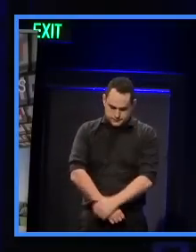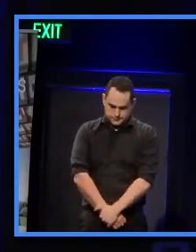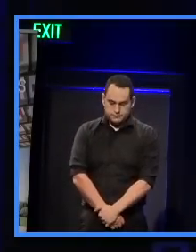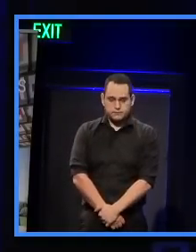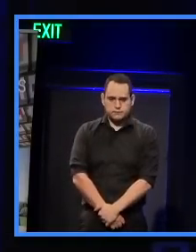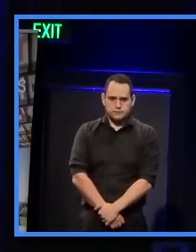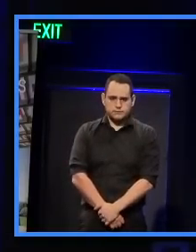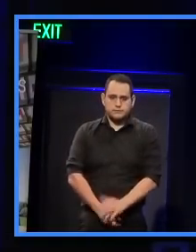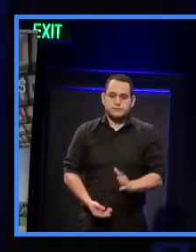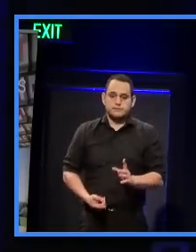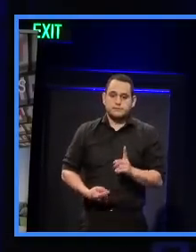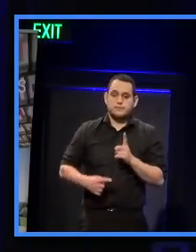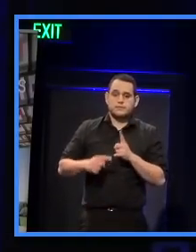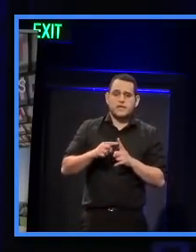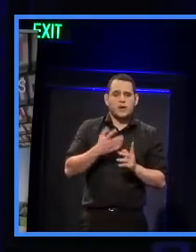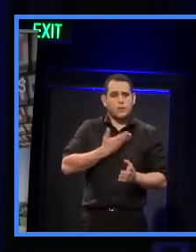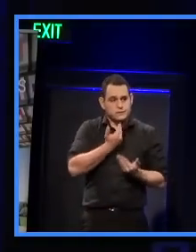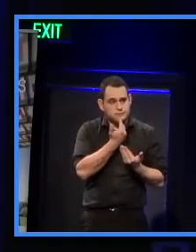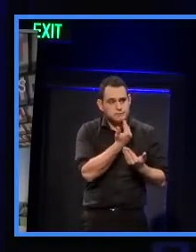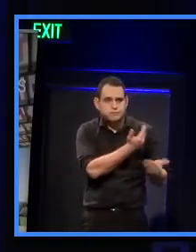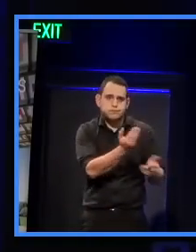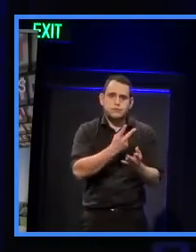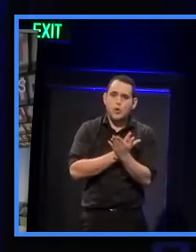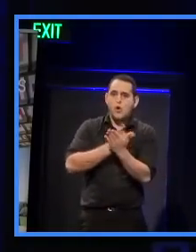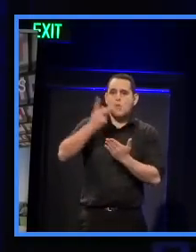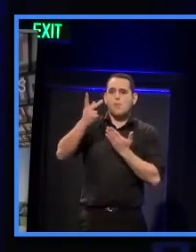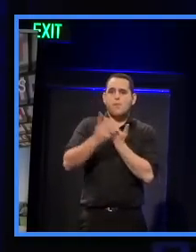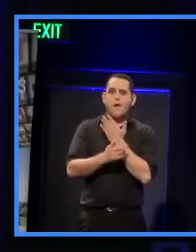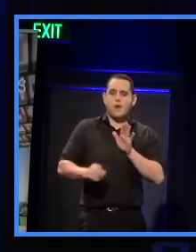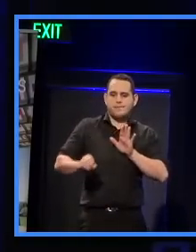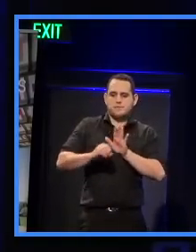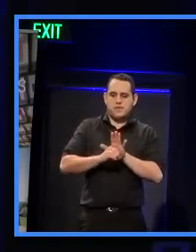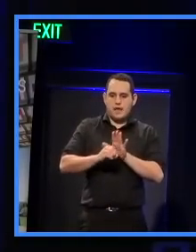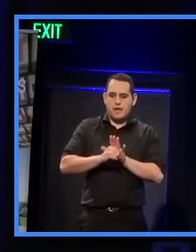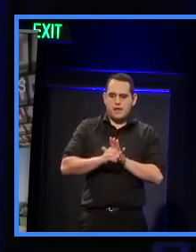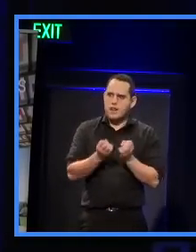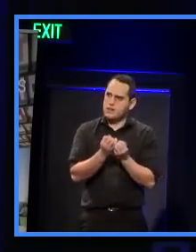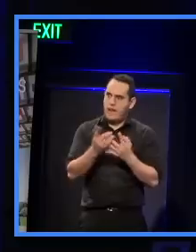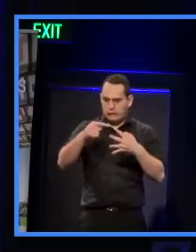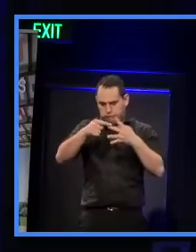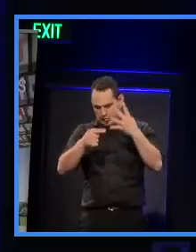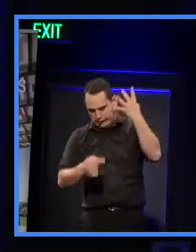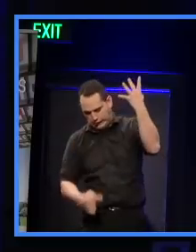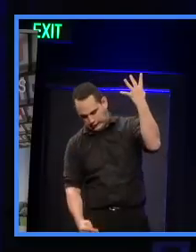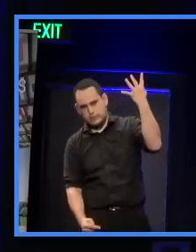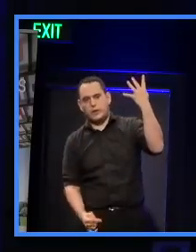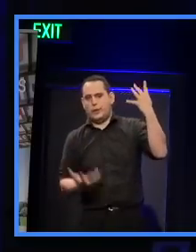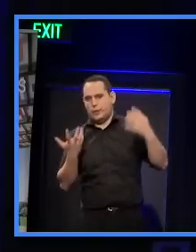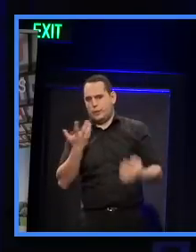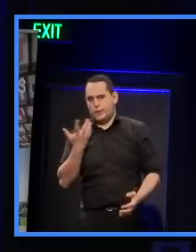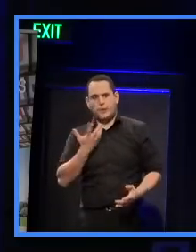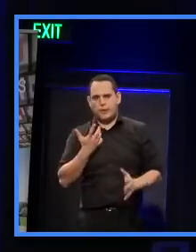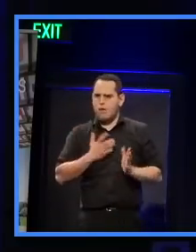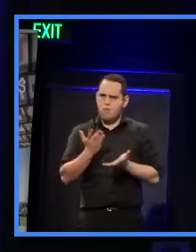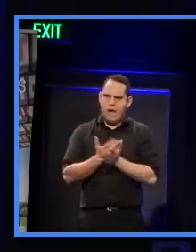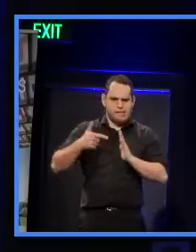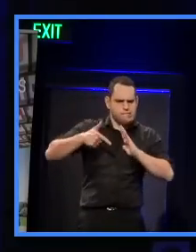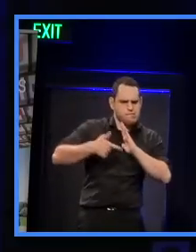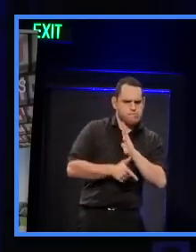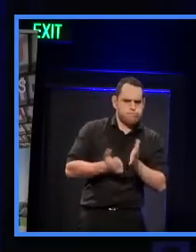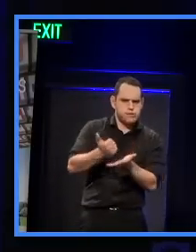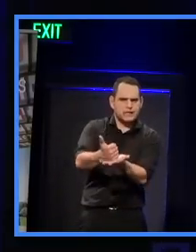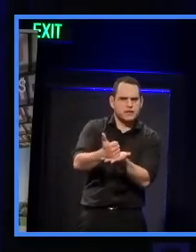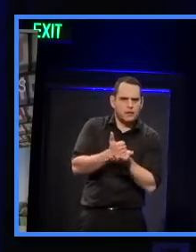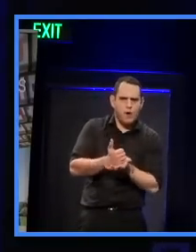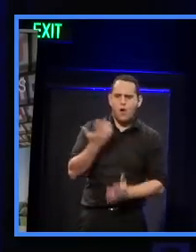I'd also like to particularly thank our programme sponsors. We've got a lot of them and it just shows the depth and breadth of the support for